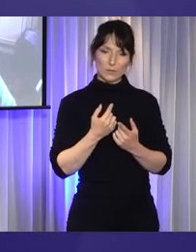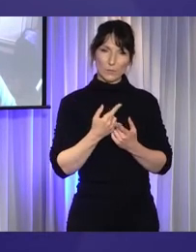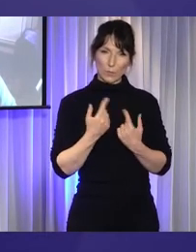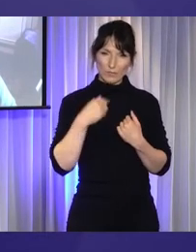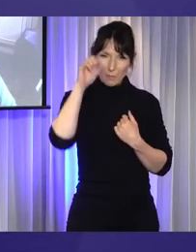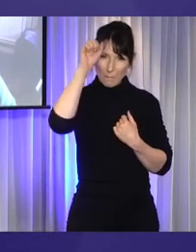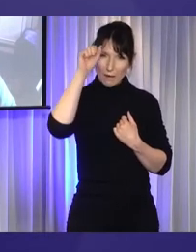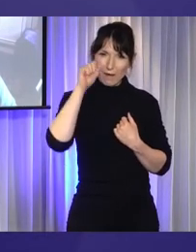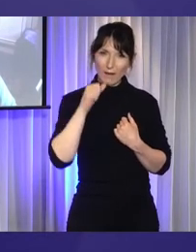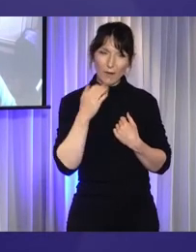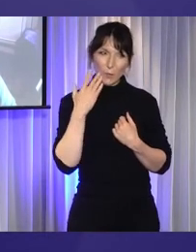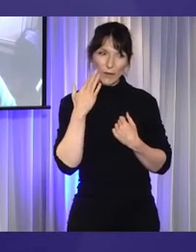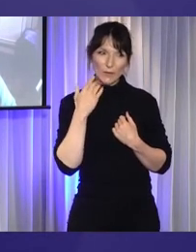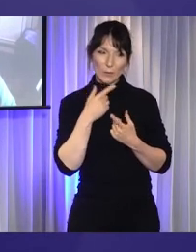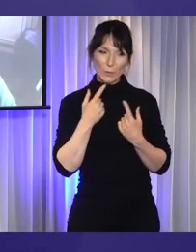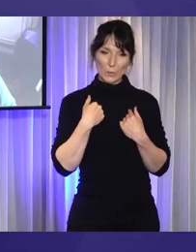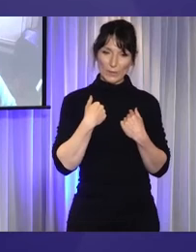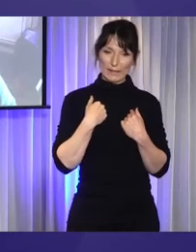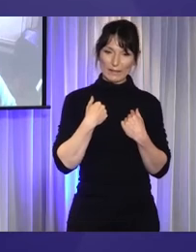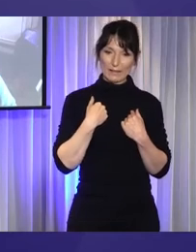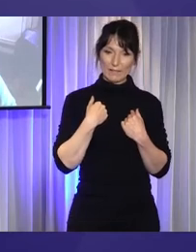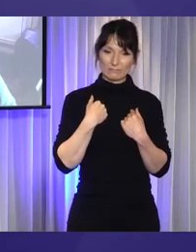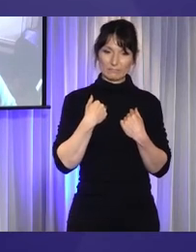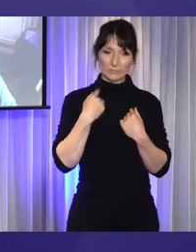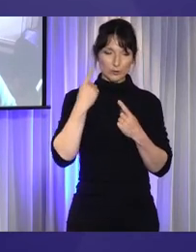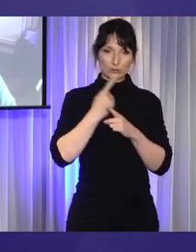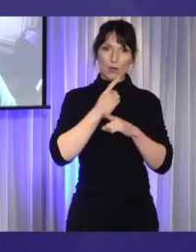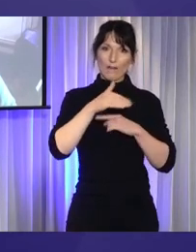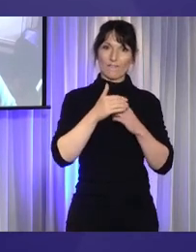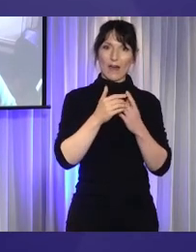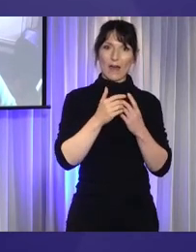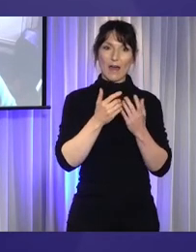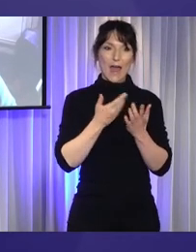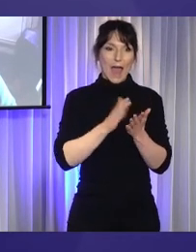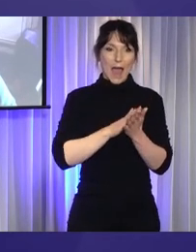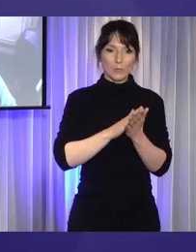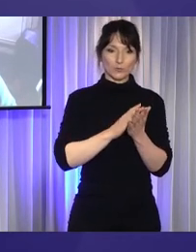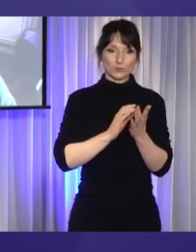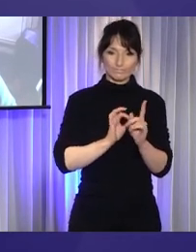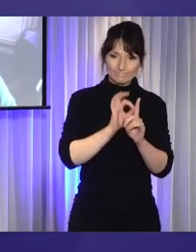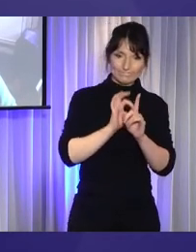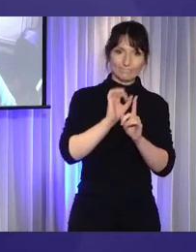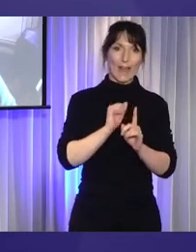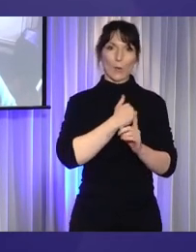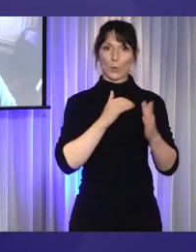remember when we're shaping communities and supports for all people.